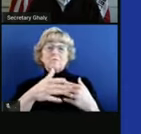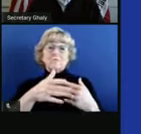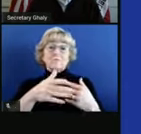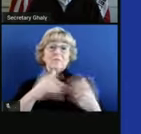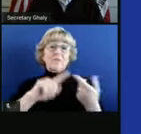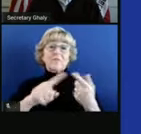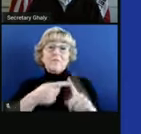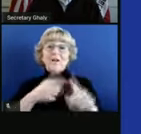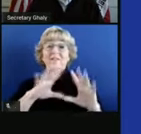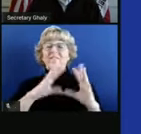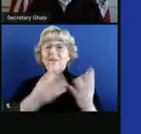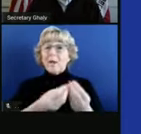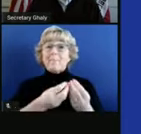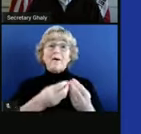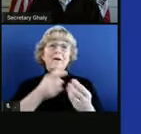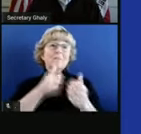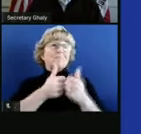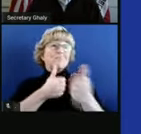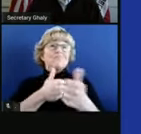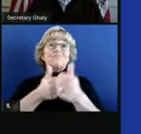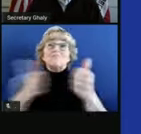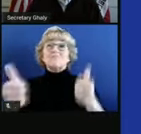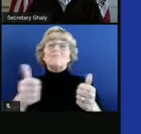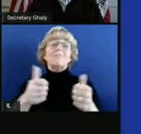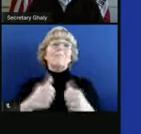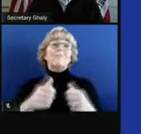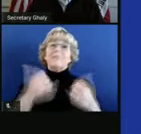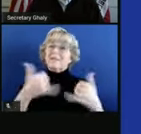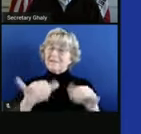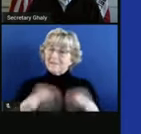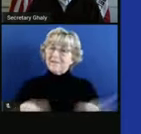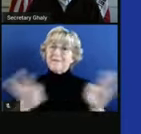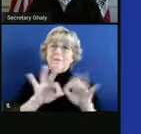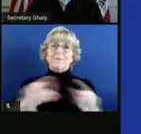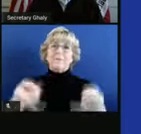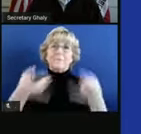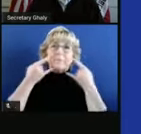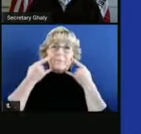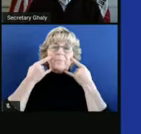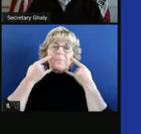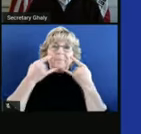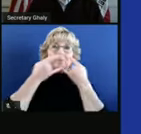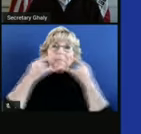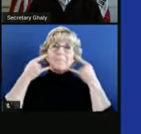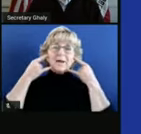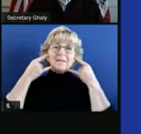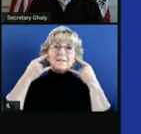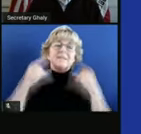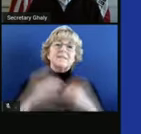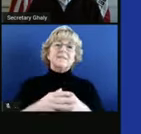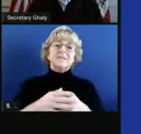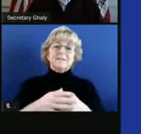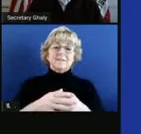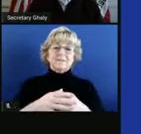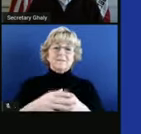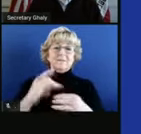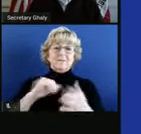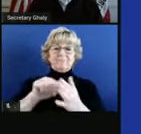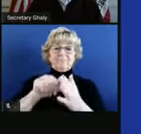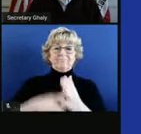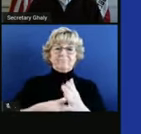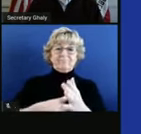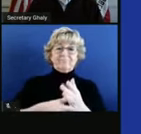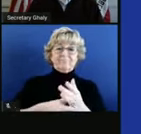you know, friends and family from afar, it's very important to keep your mask on. And then this is why we emphasize